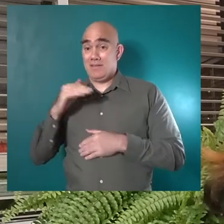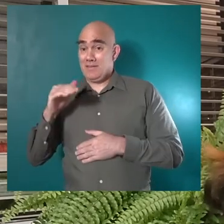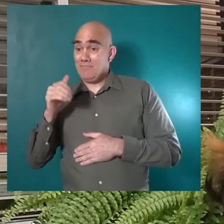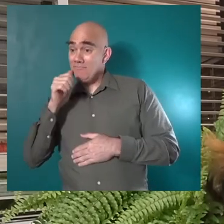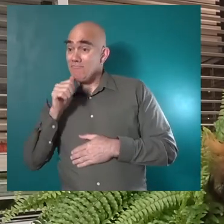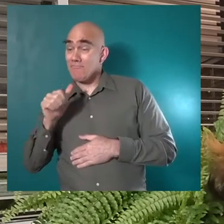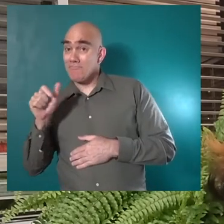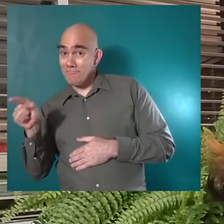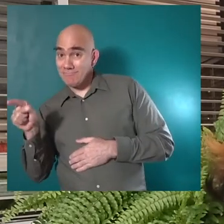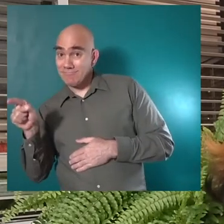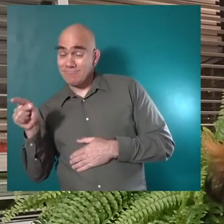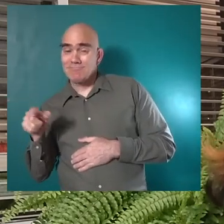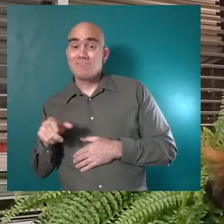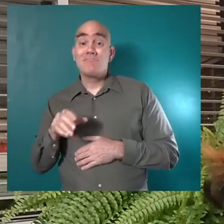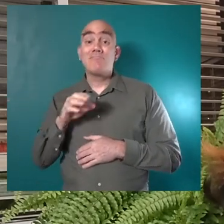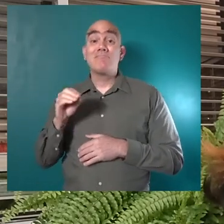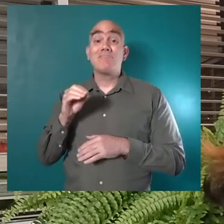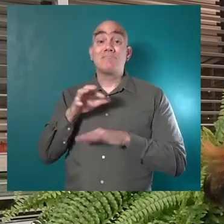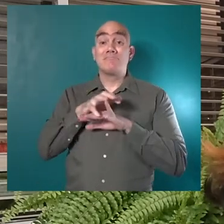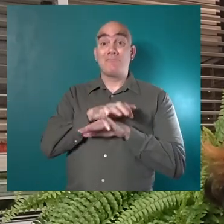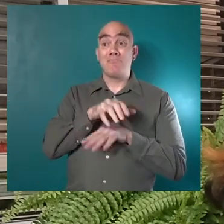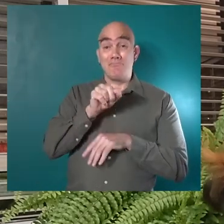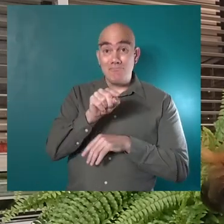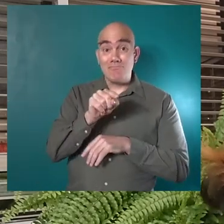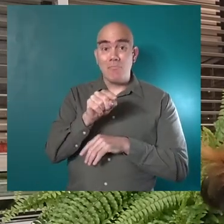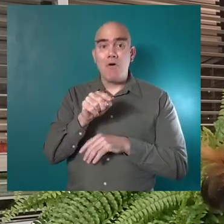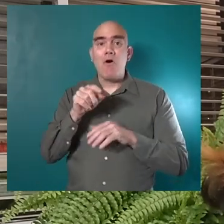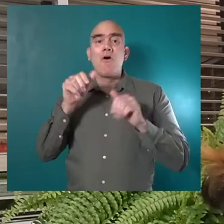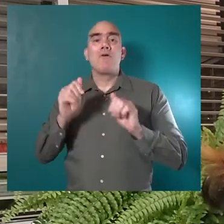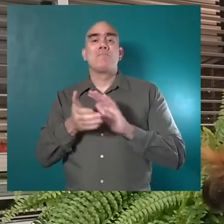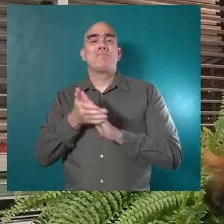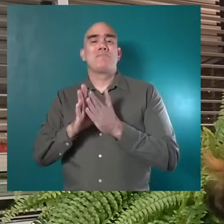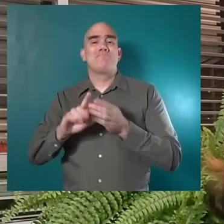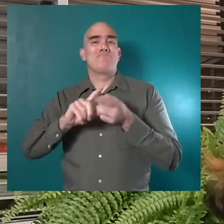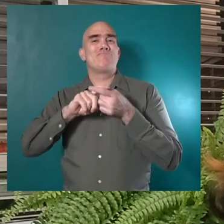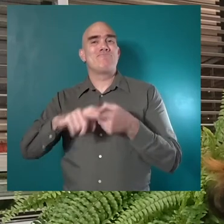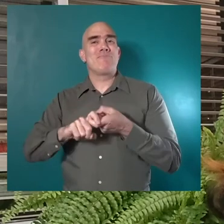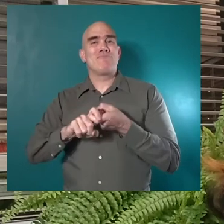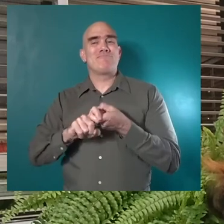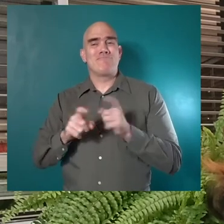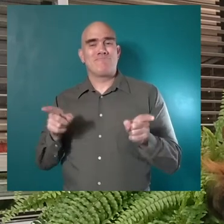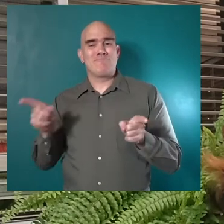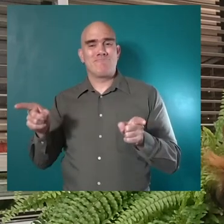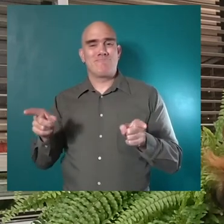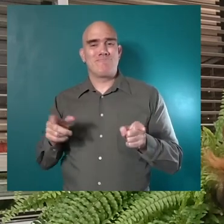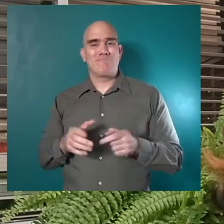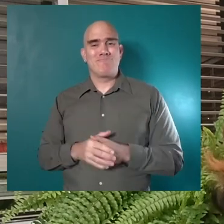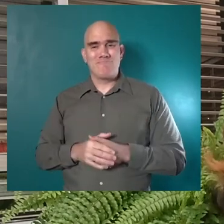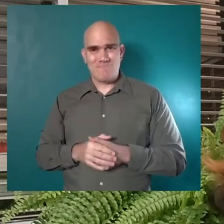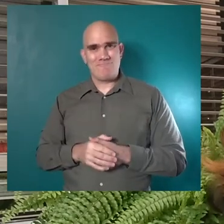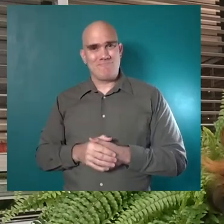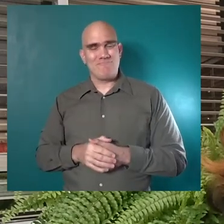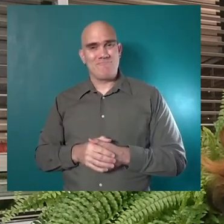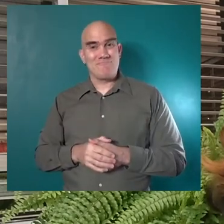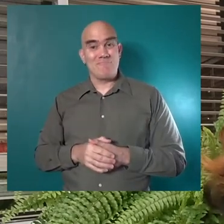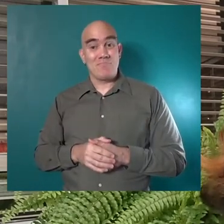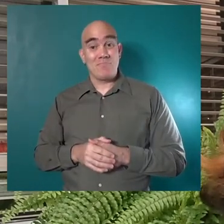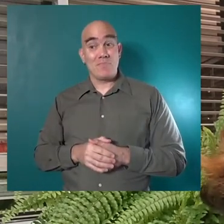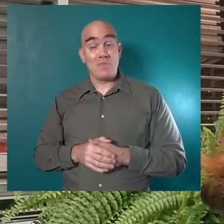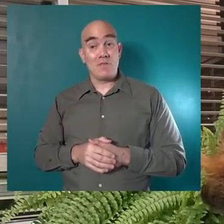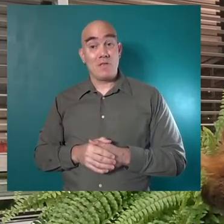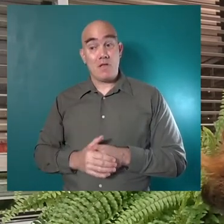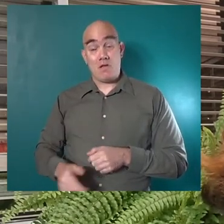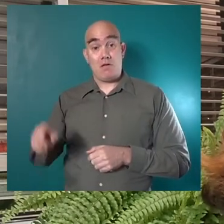I'm so glad that the little girl and the spider were able to become friends.